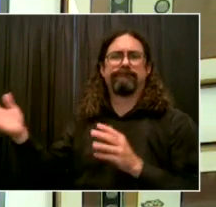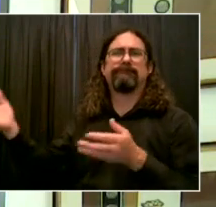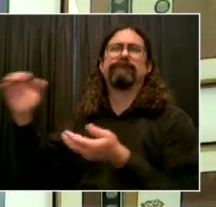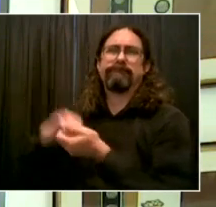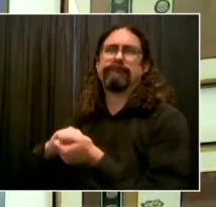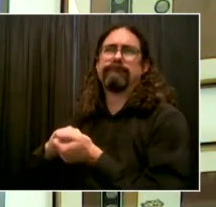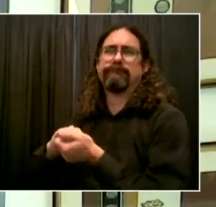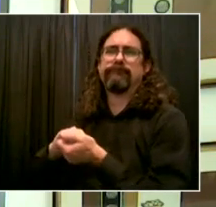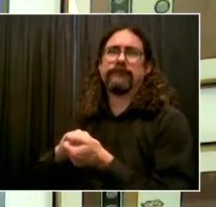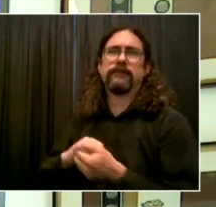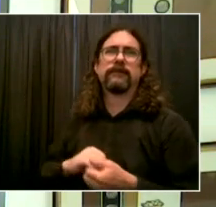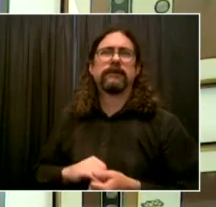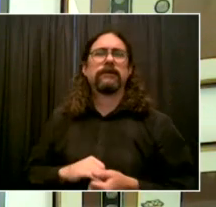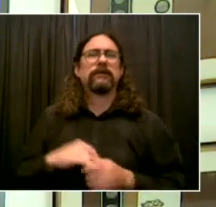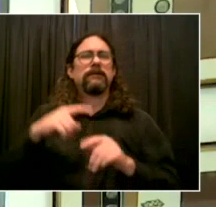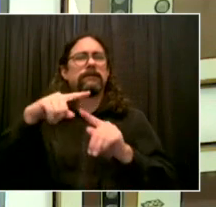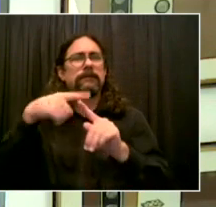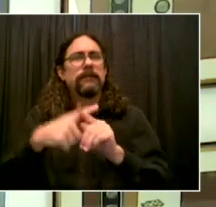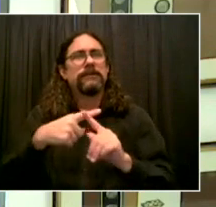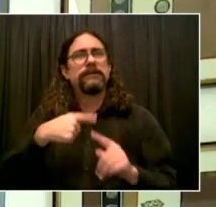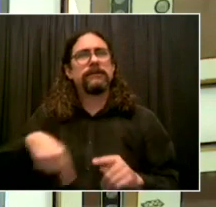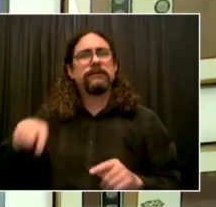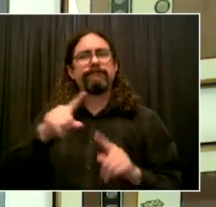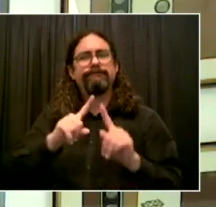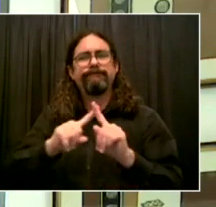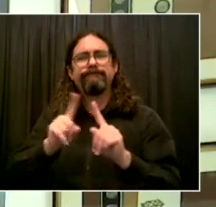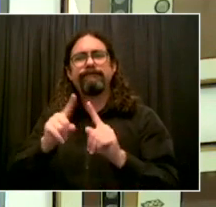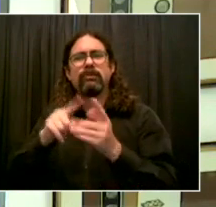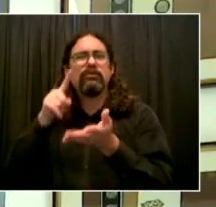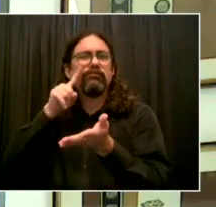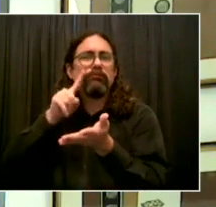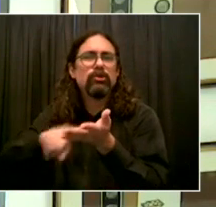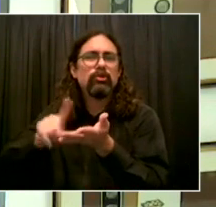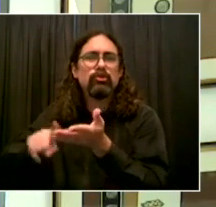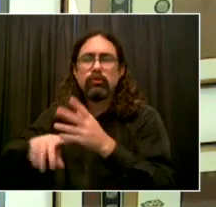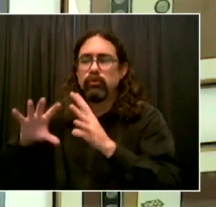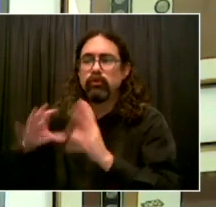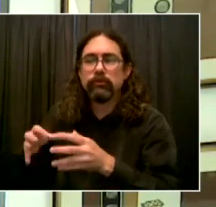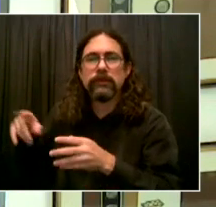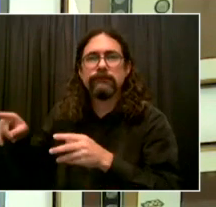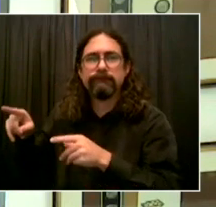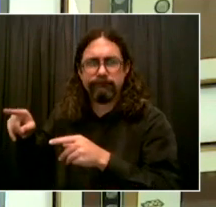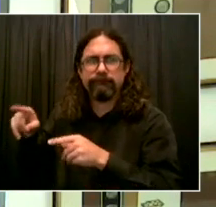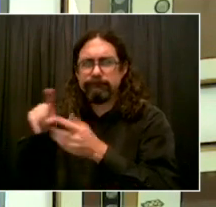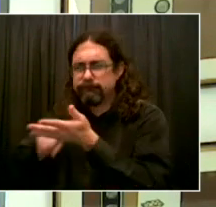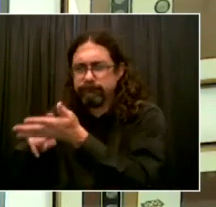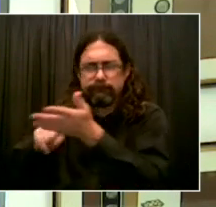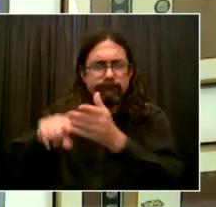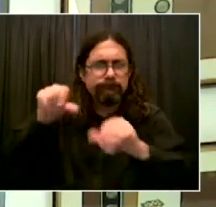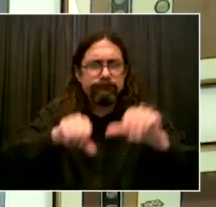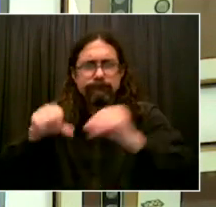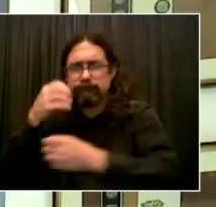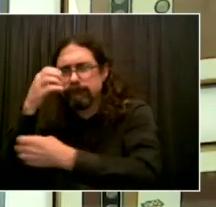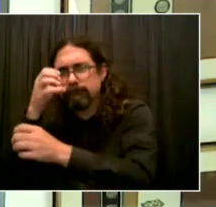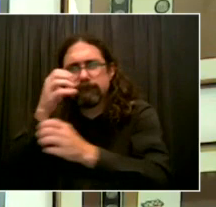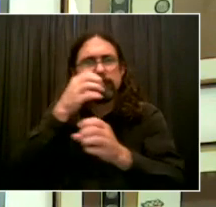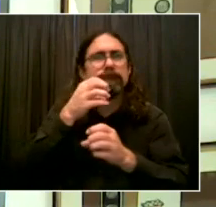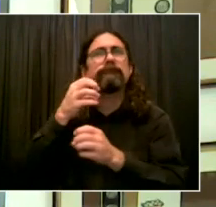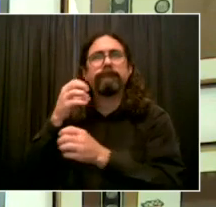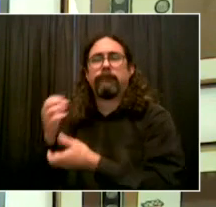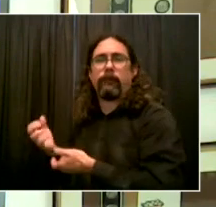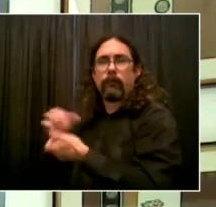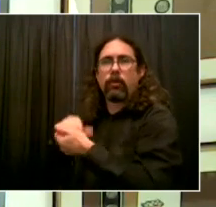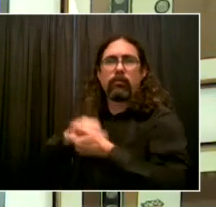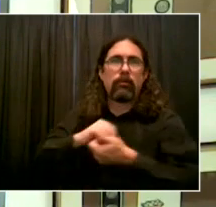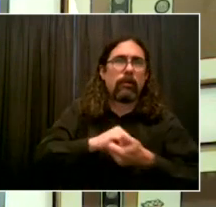the knowledge, the skills, the partnerships to predict, detect, prevent, prevent and lead recovery from health threats that we